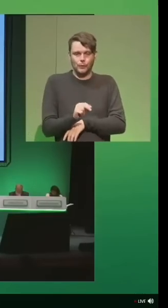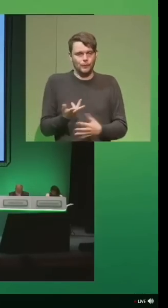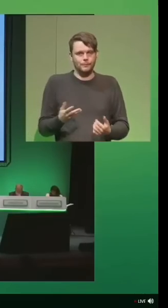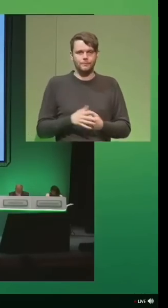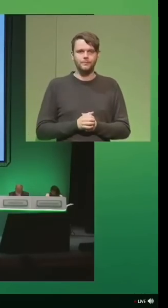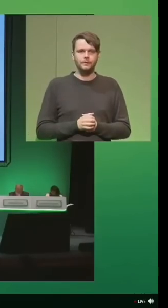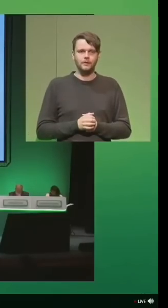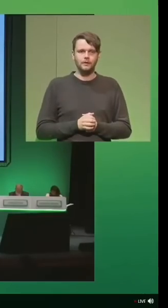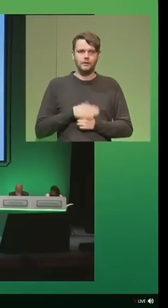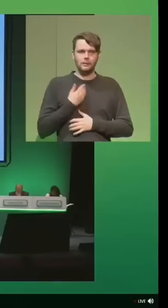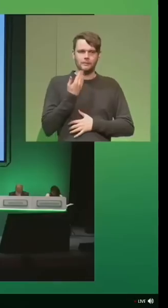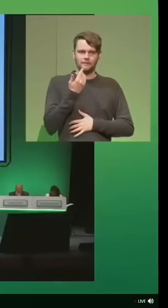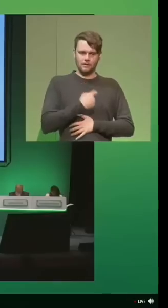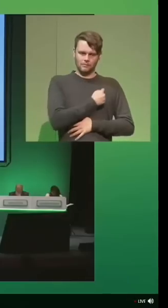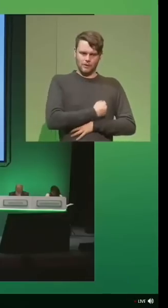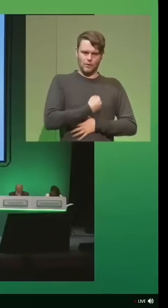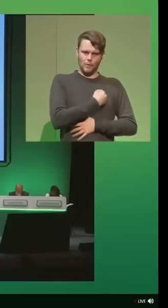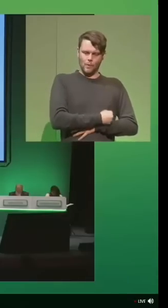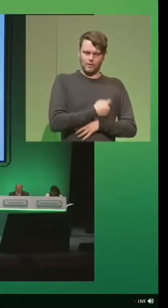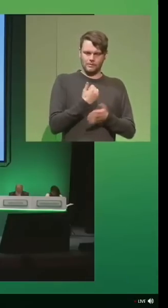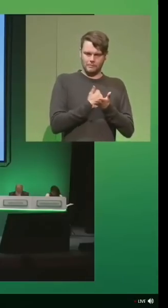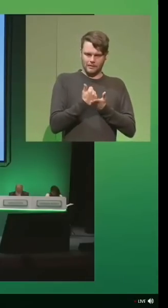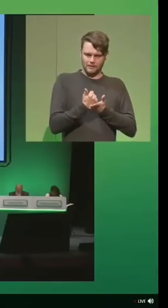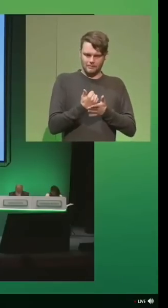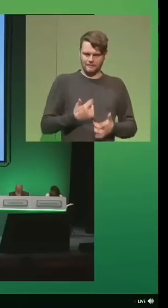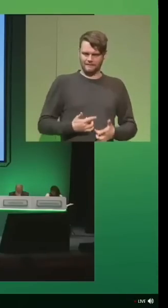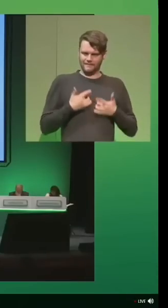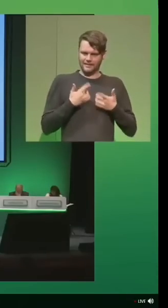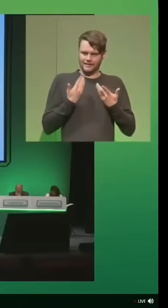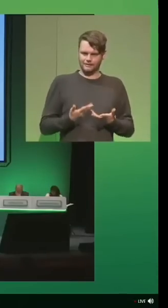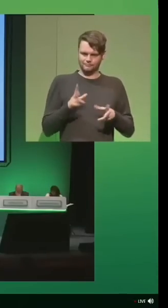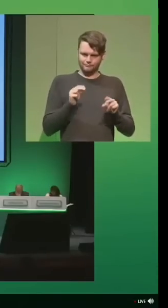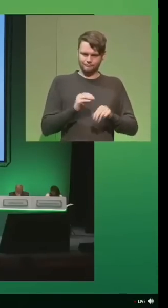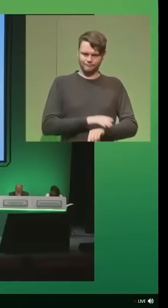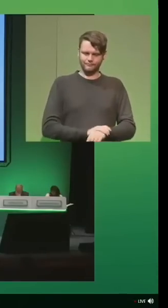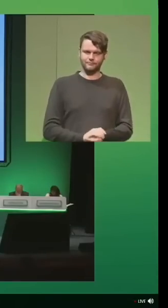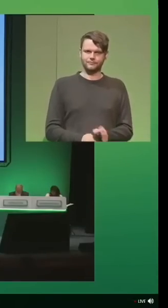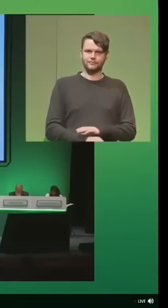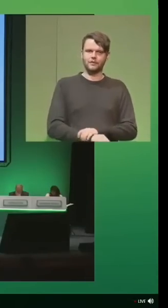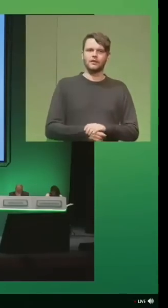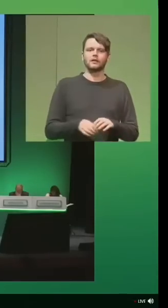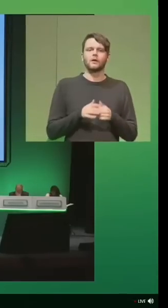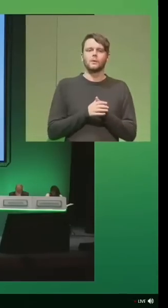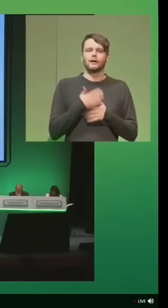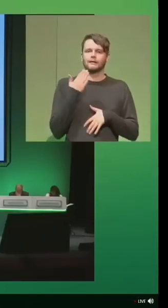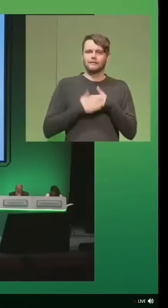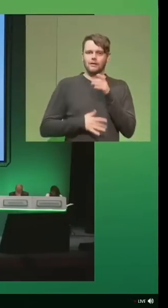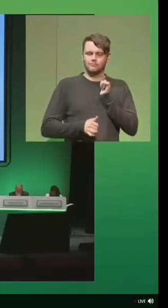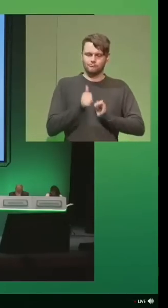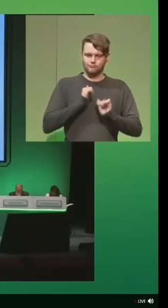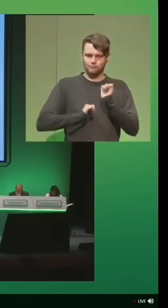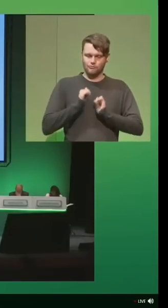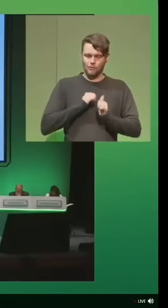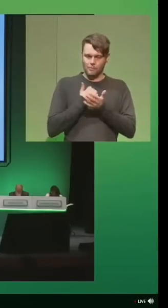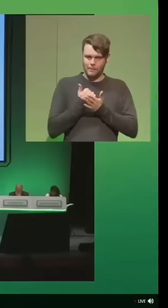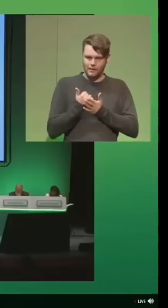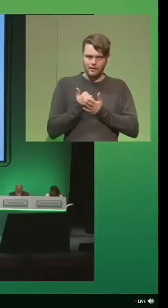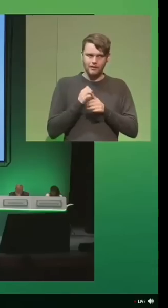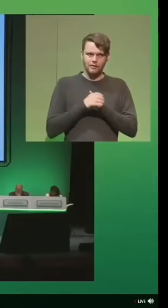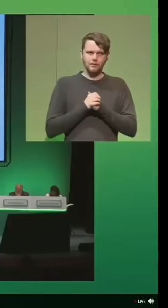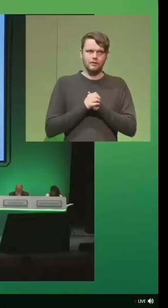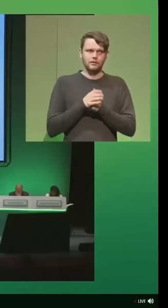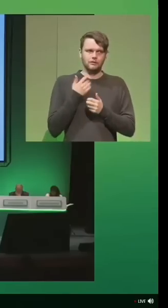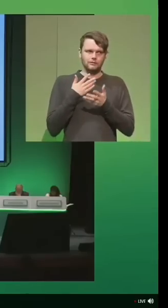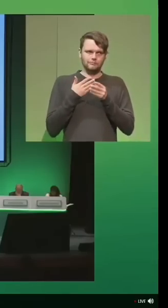were once an honest bank, but alas no longer. We can never be proud of the bank black horse again. The